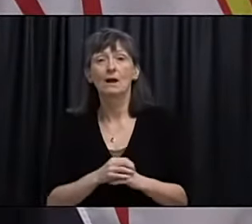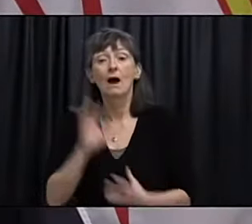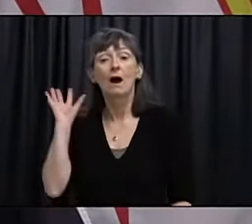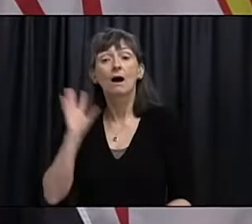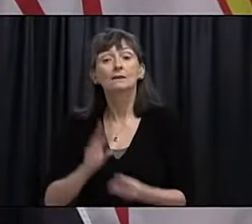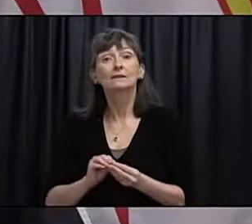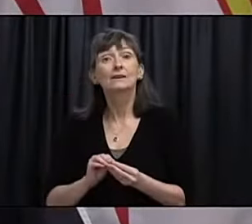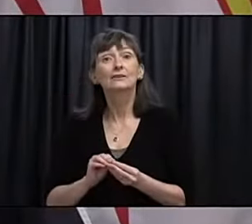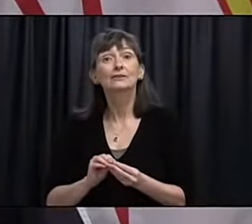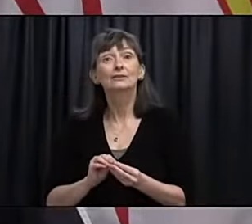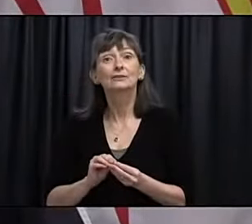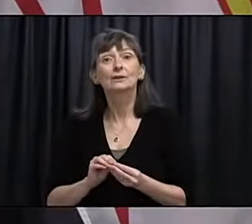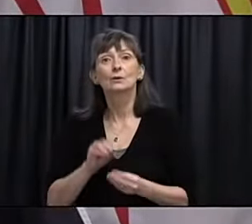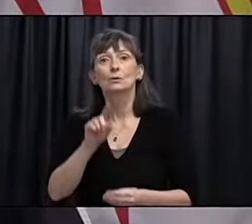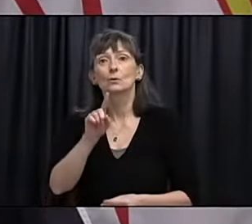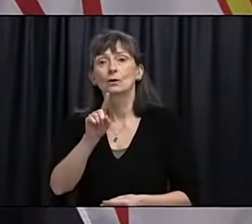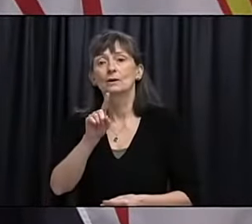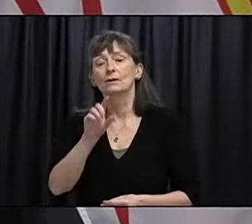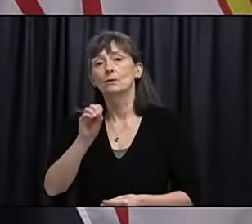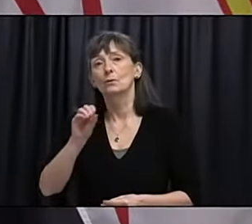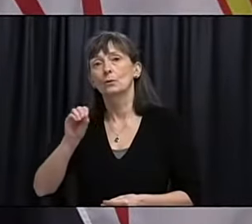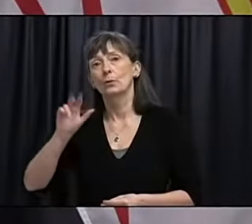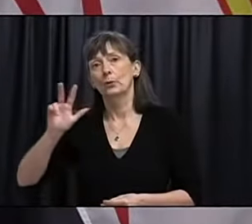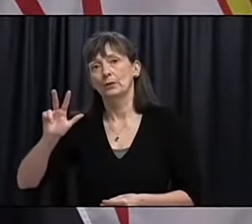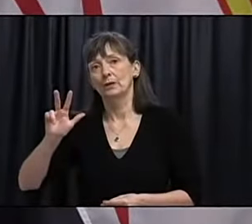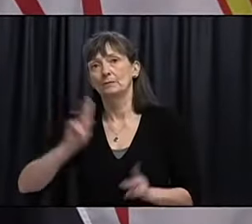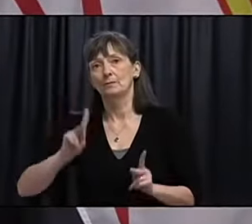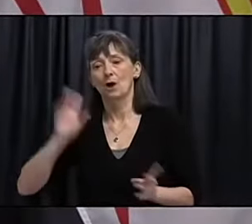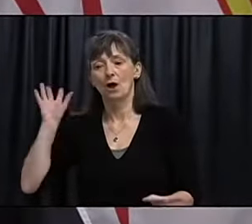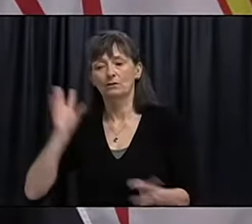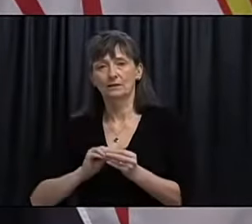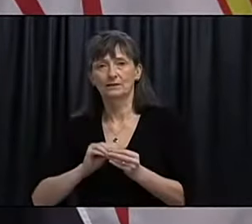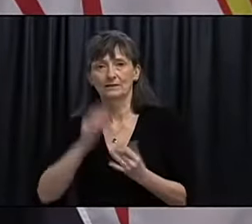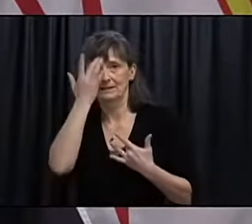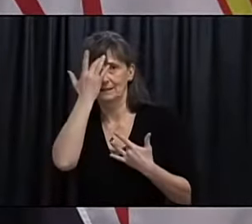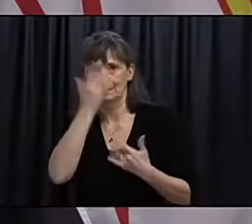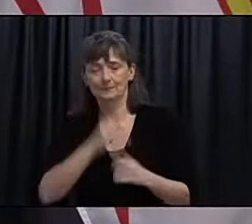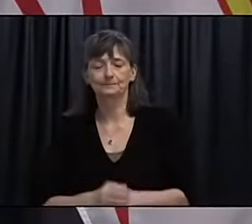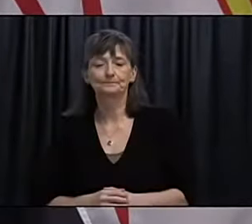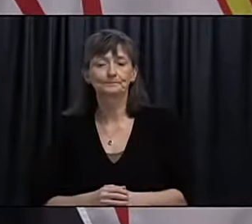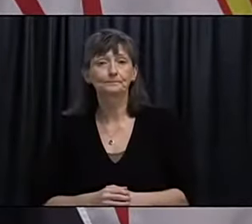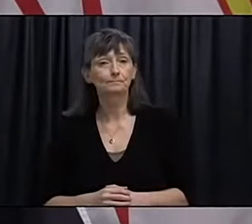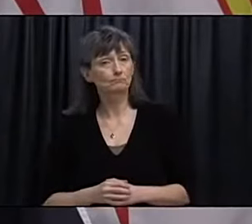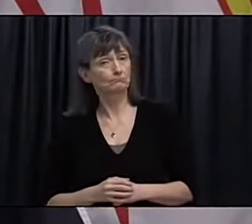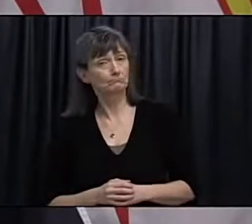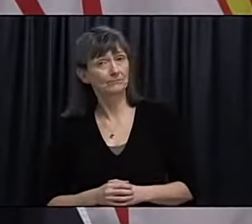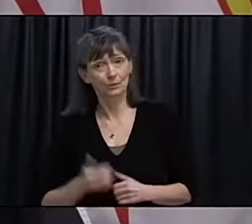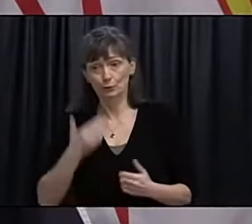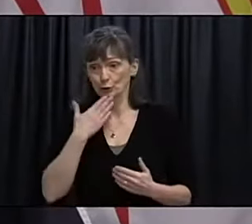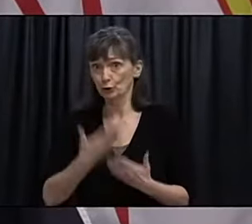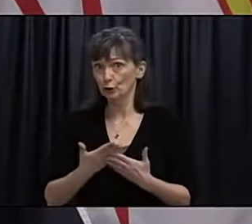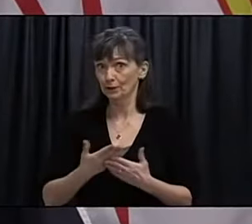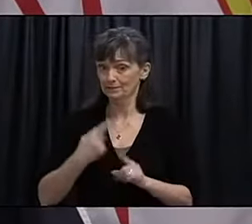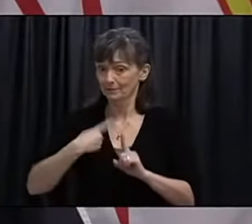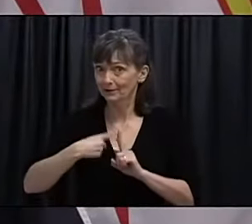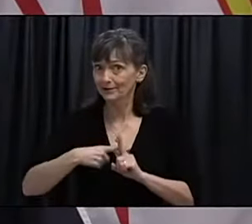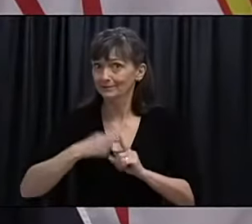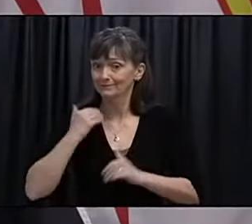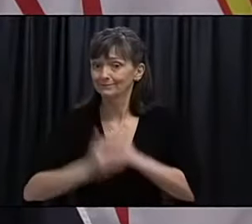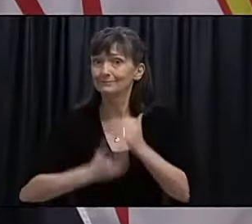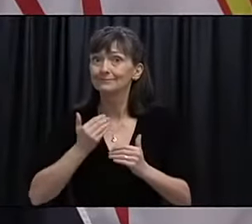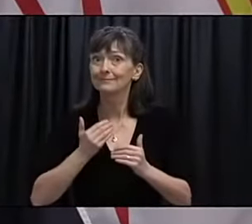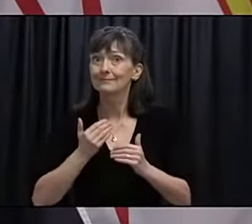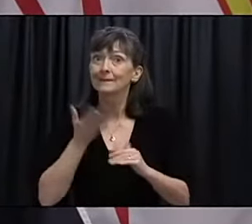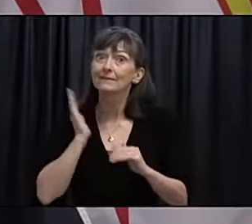province is now 1003. Although we are making great strides our work is far from over. Every